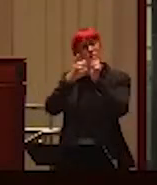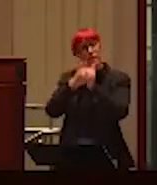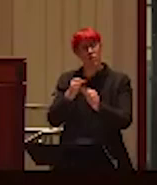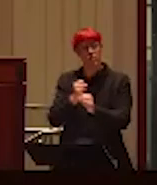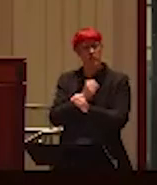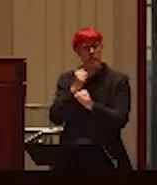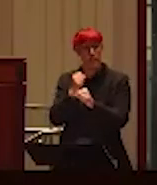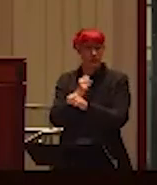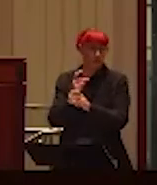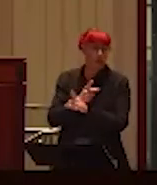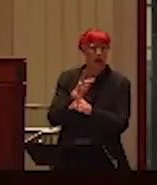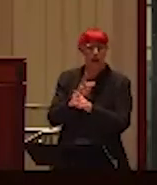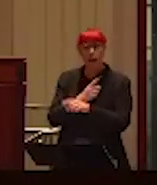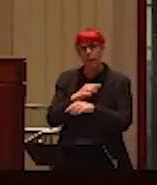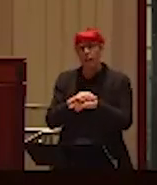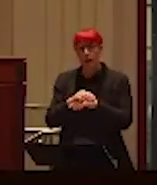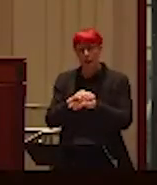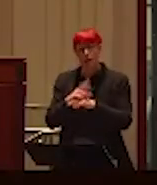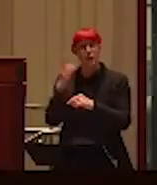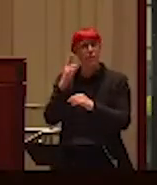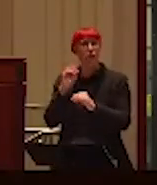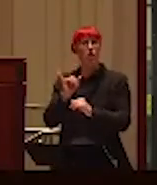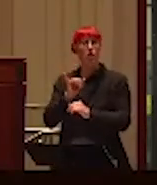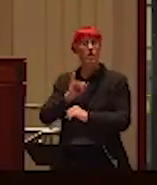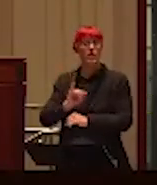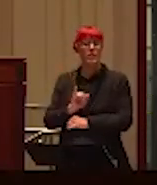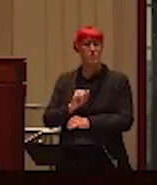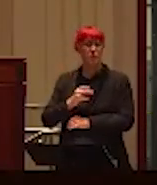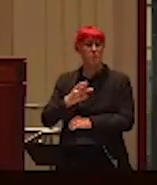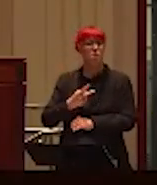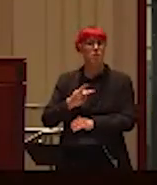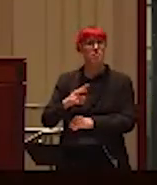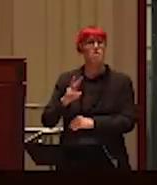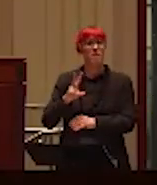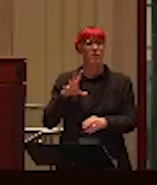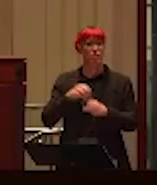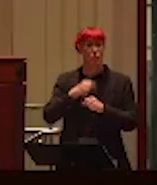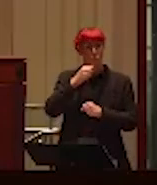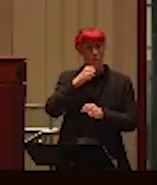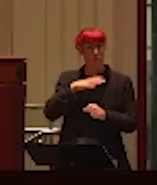and they find that intimate partner violence include women as mutual aggressors fairly often.